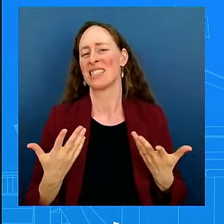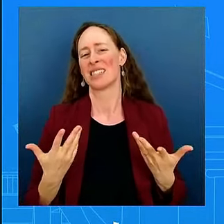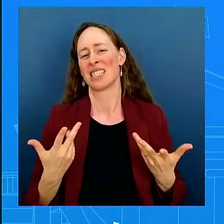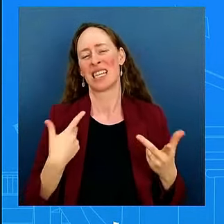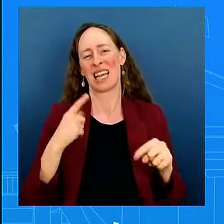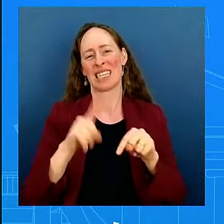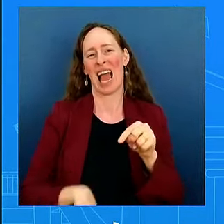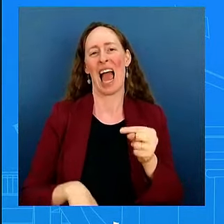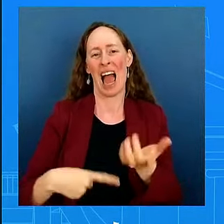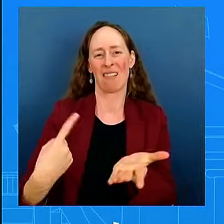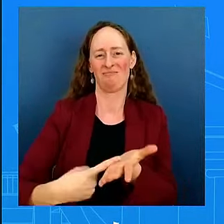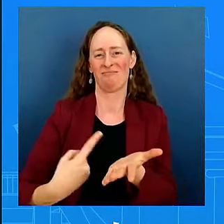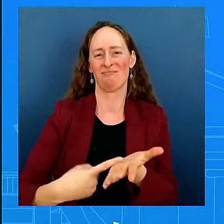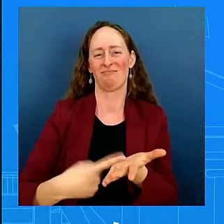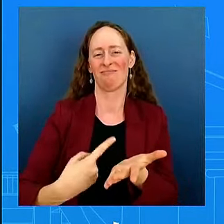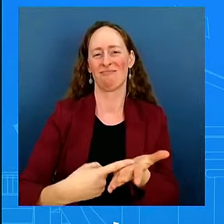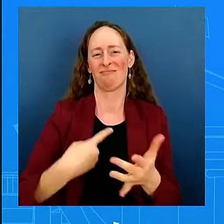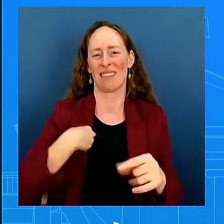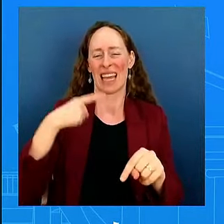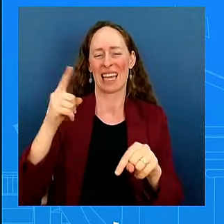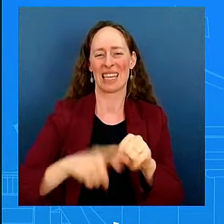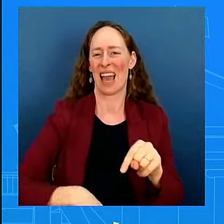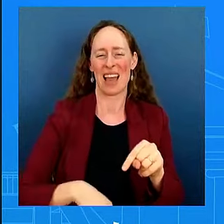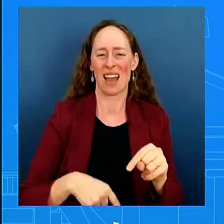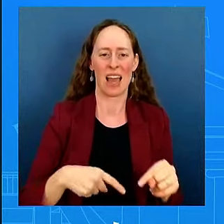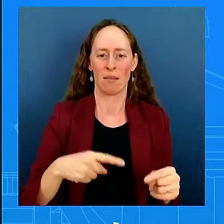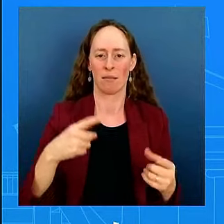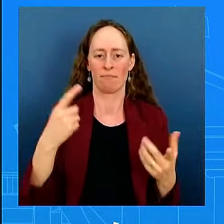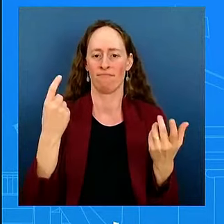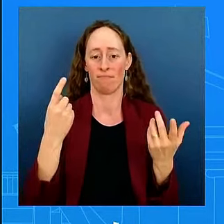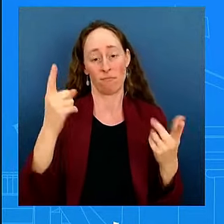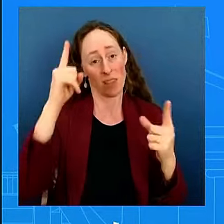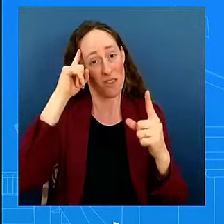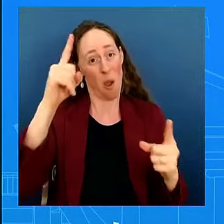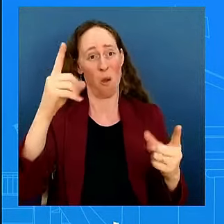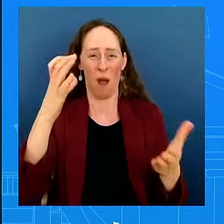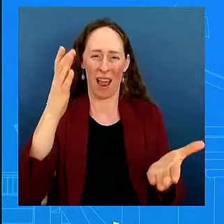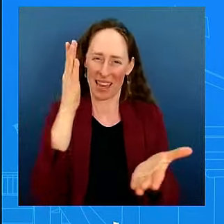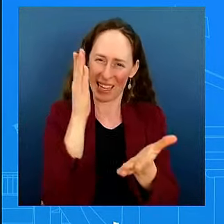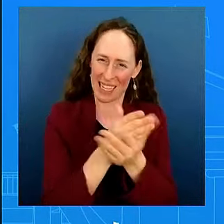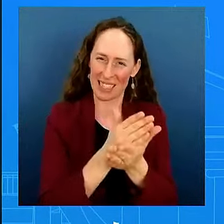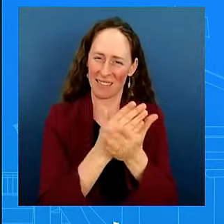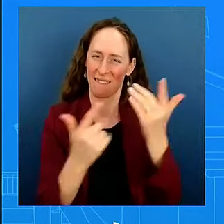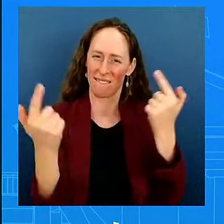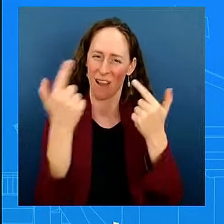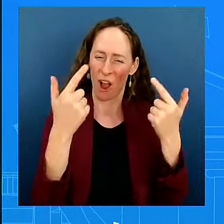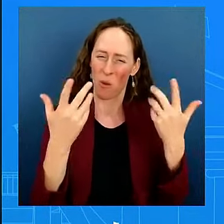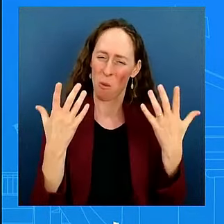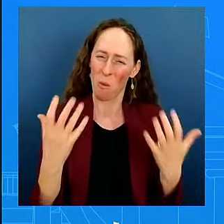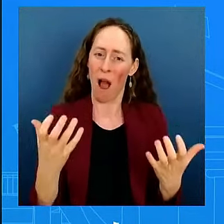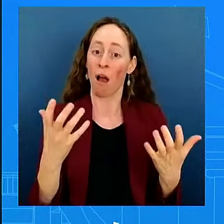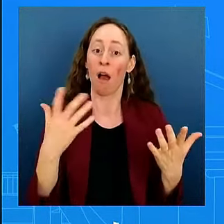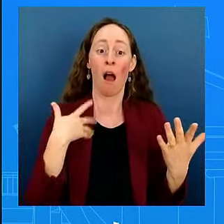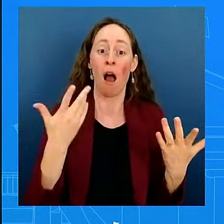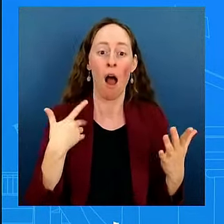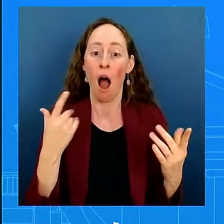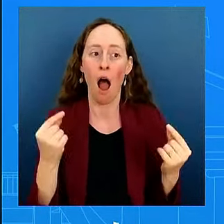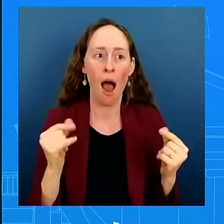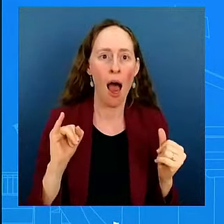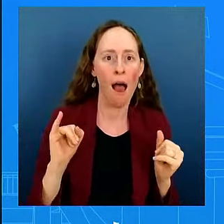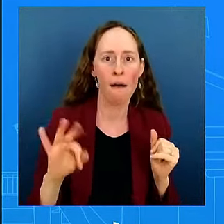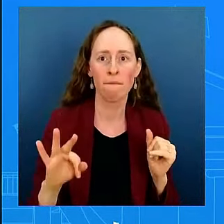deal. I don't want to get into hypotheticals at this time. I'm just going to be super, super mindful. We are going to focus,